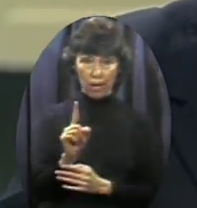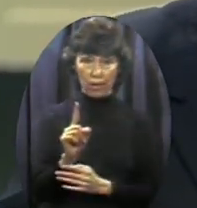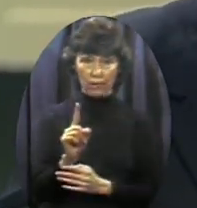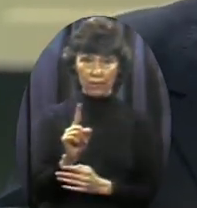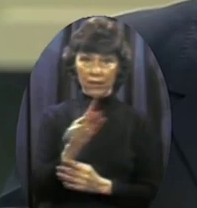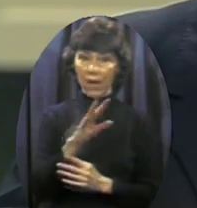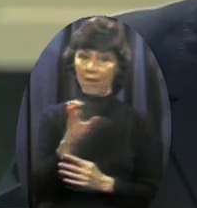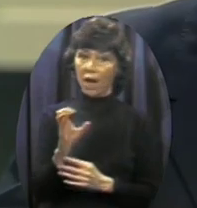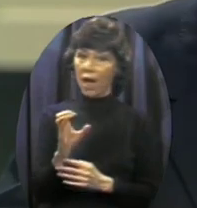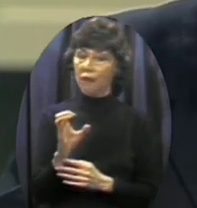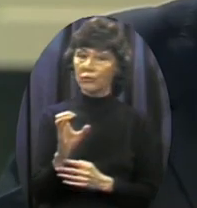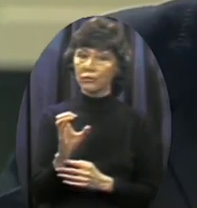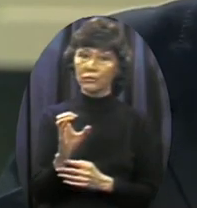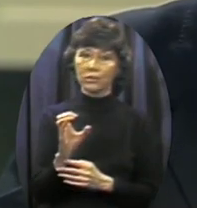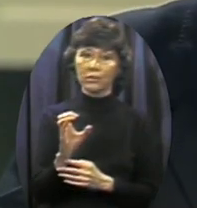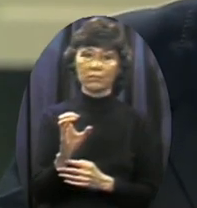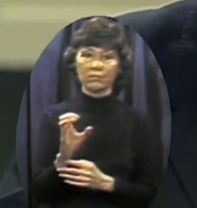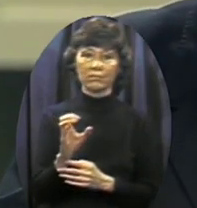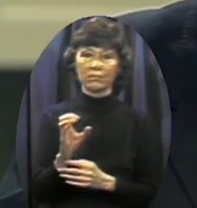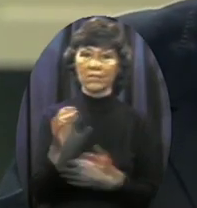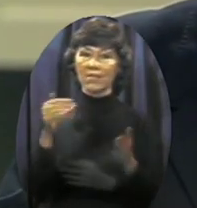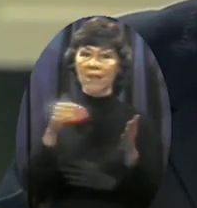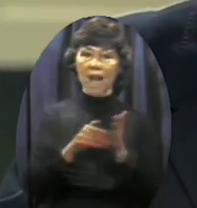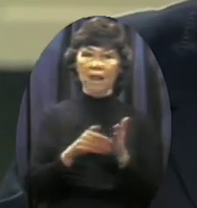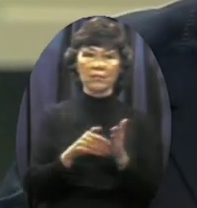405,399 died in World War II